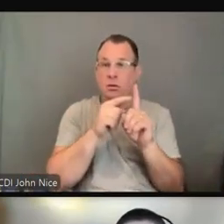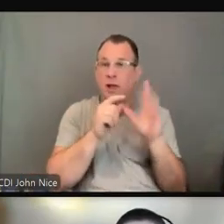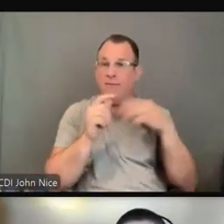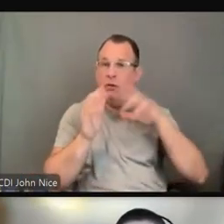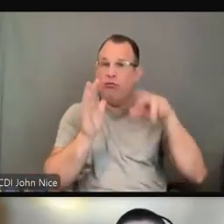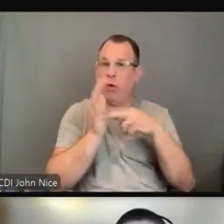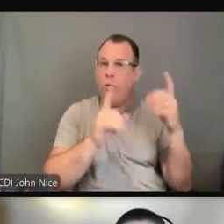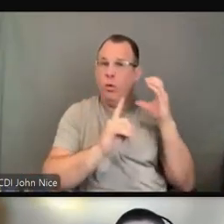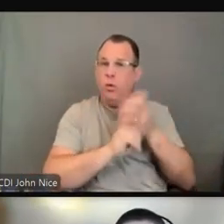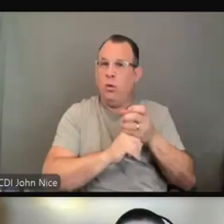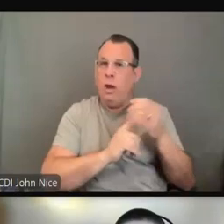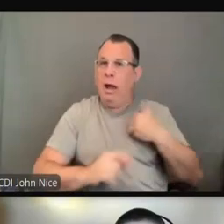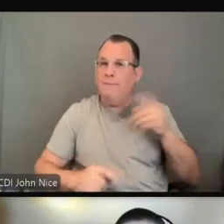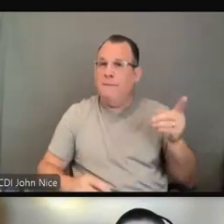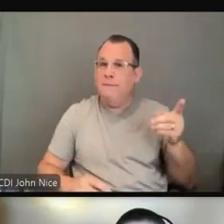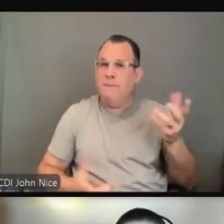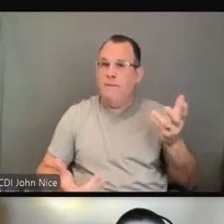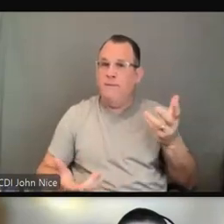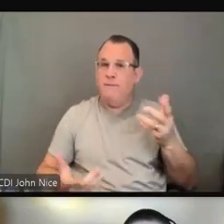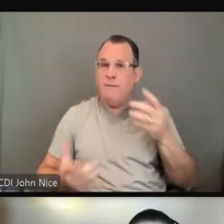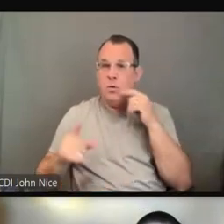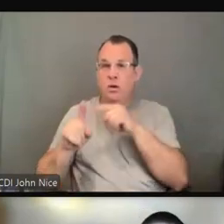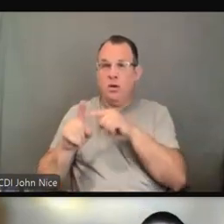individual can access health care.